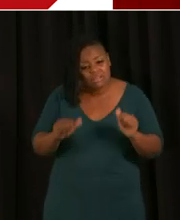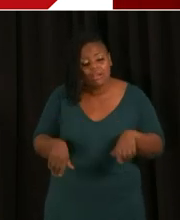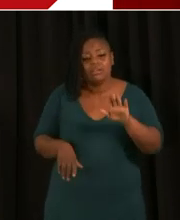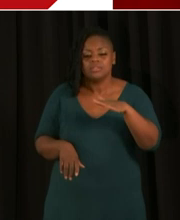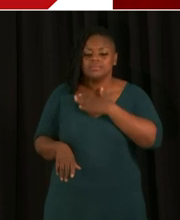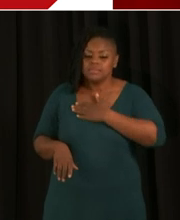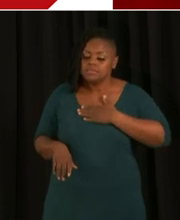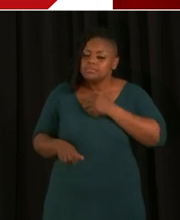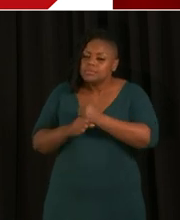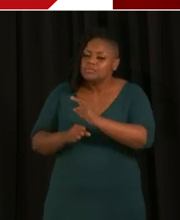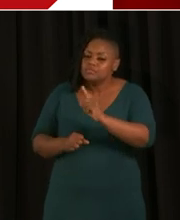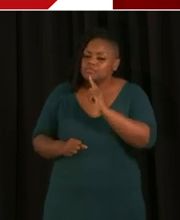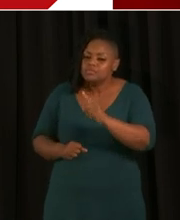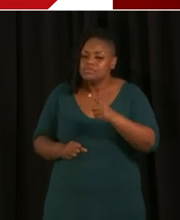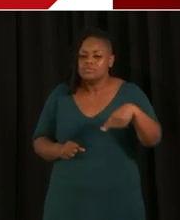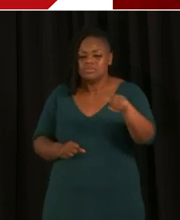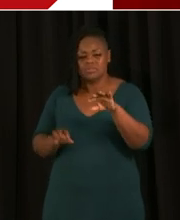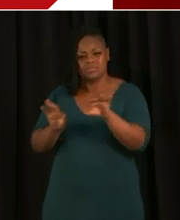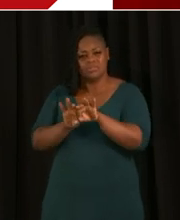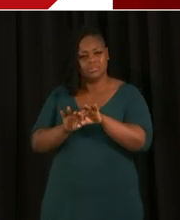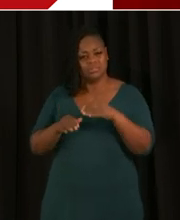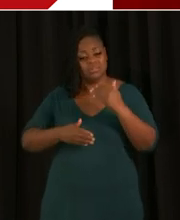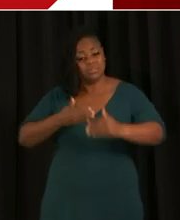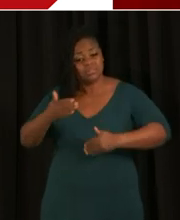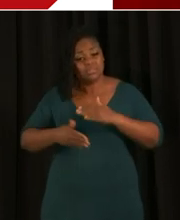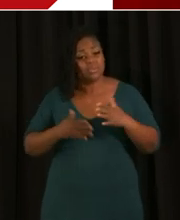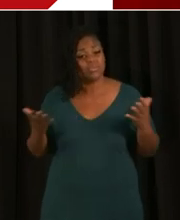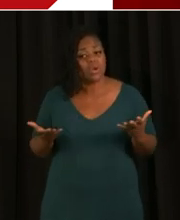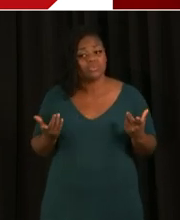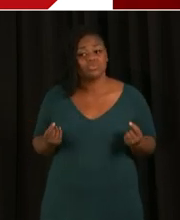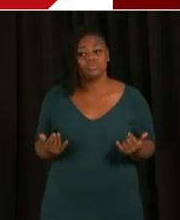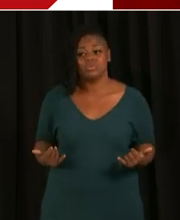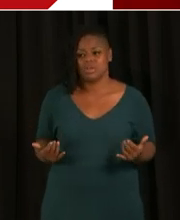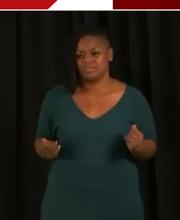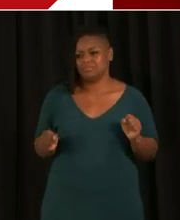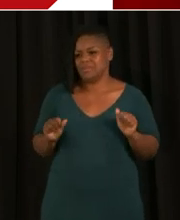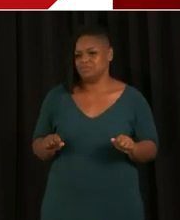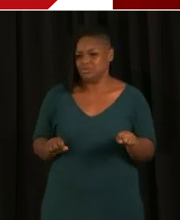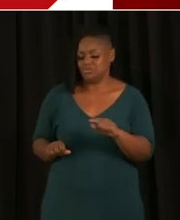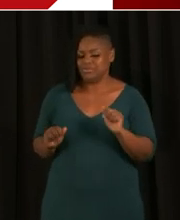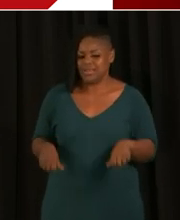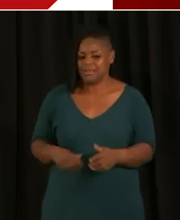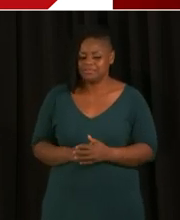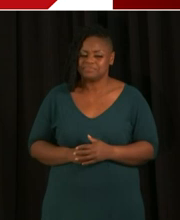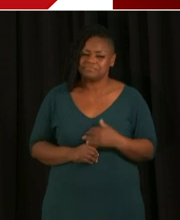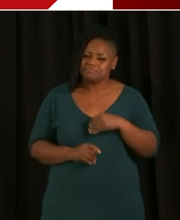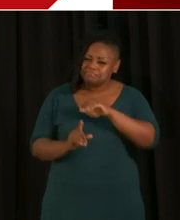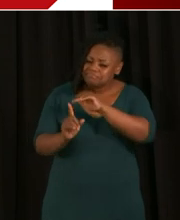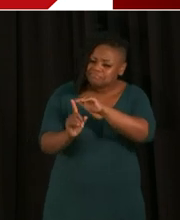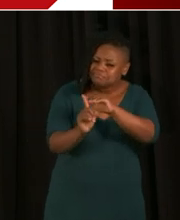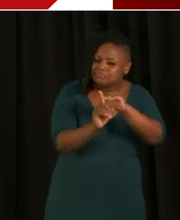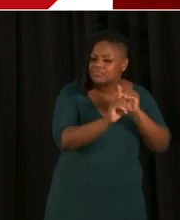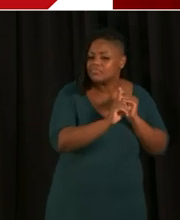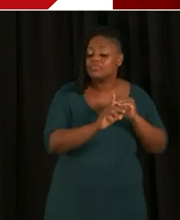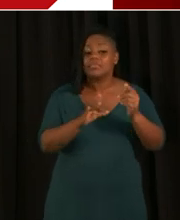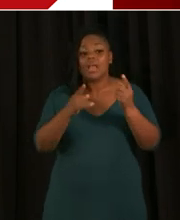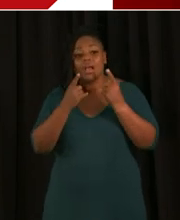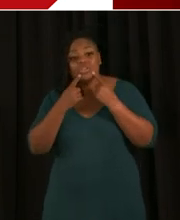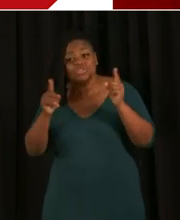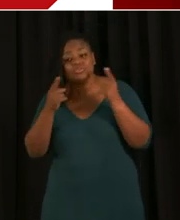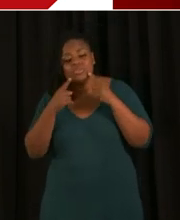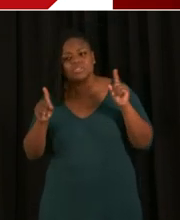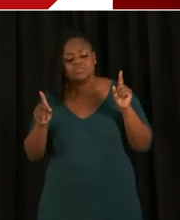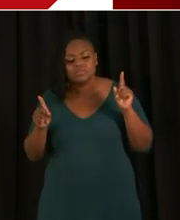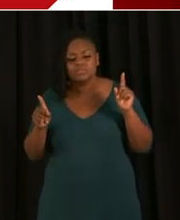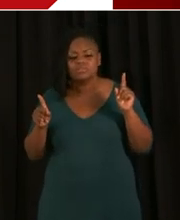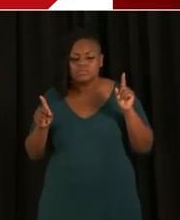you are doing that as soon as possible. We also want to remind everyone about an announcement that Deputy Mayor